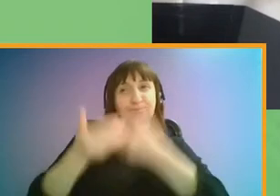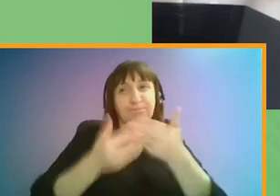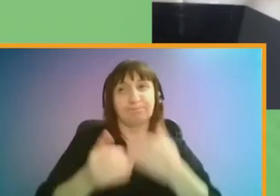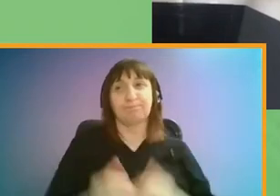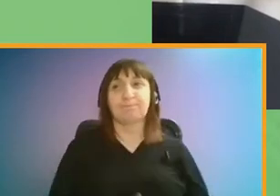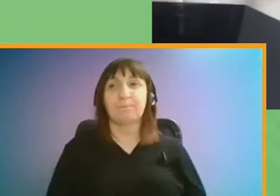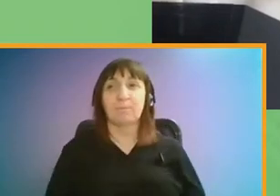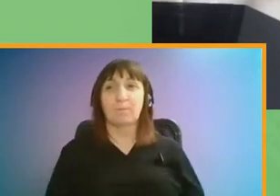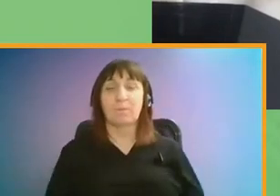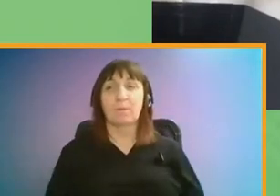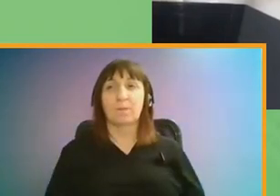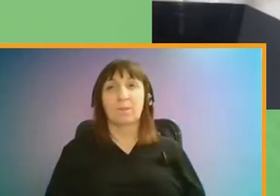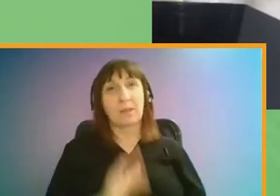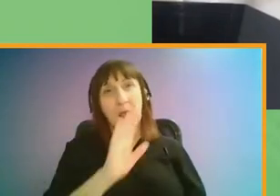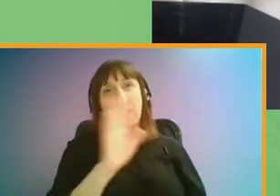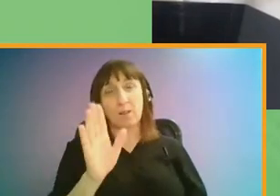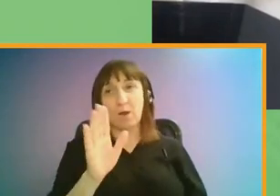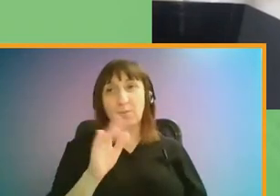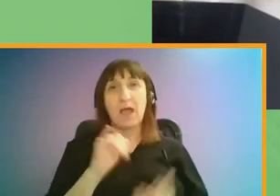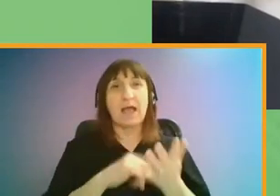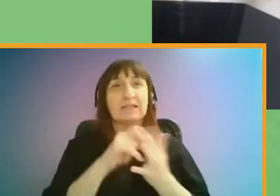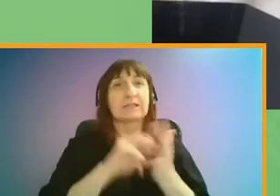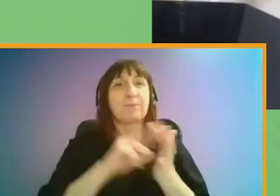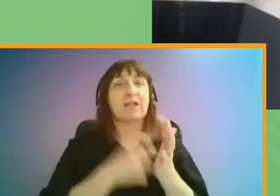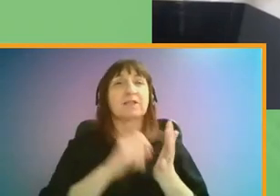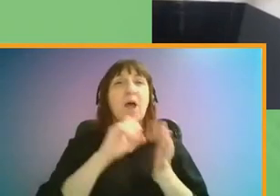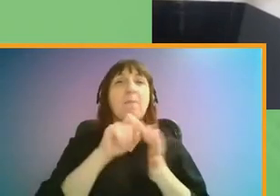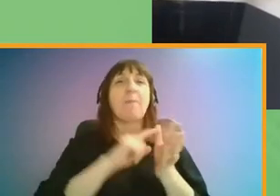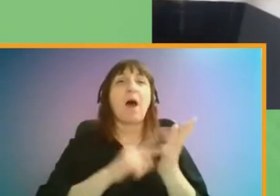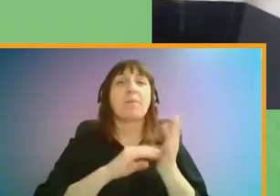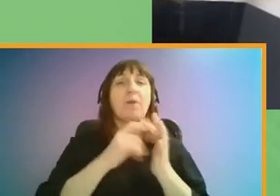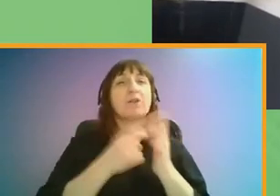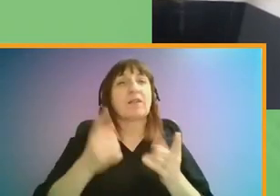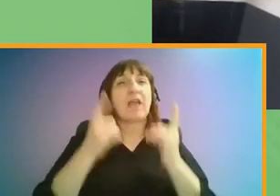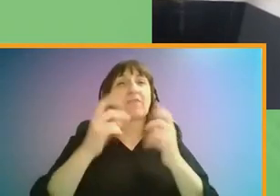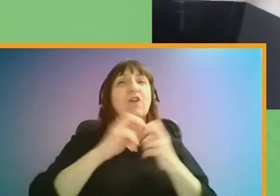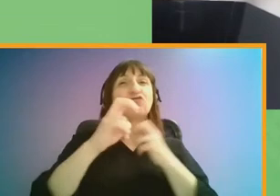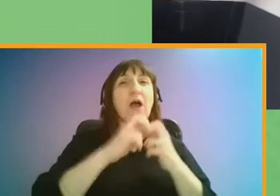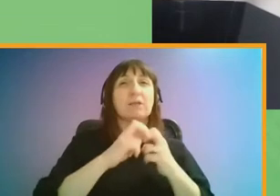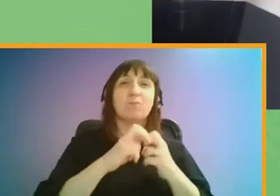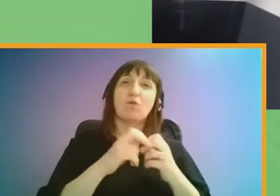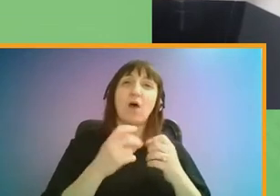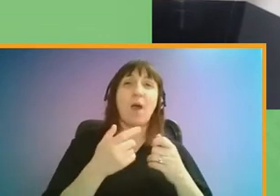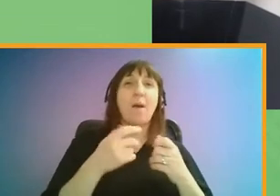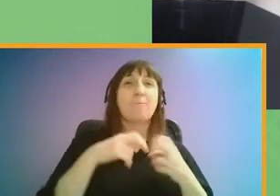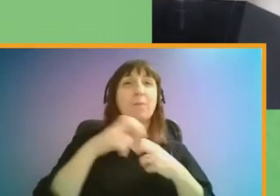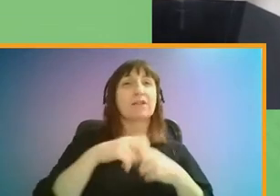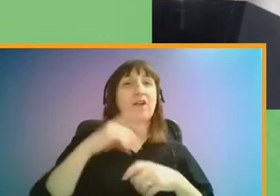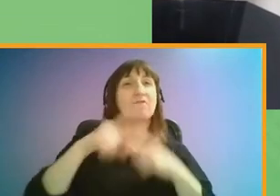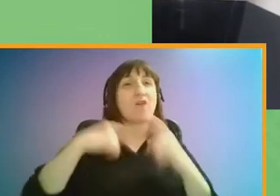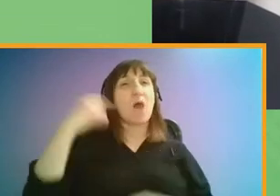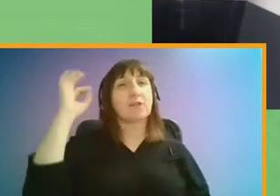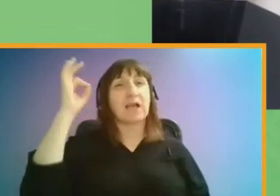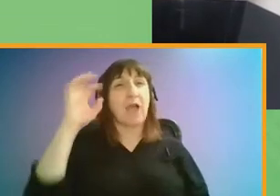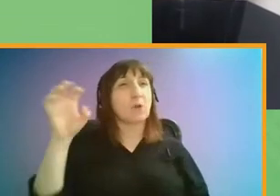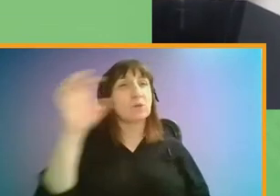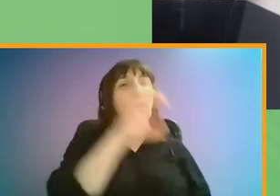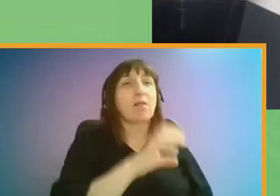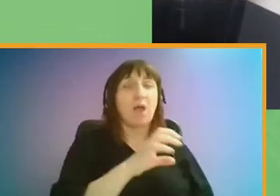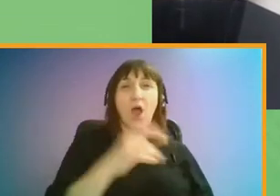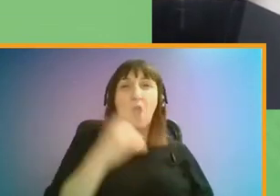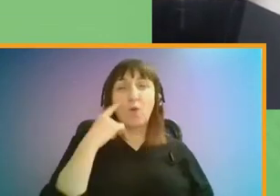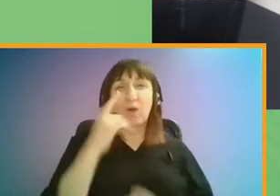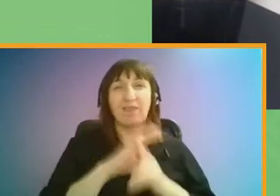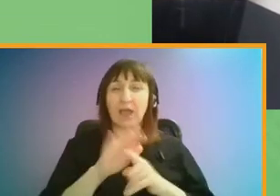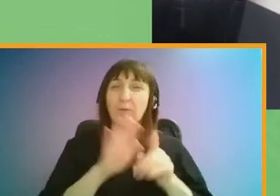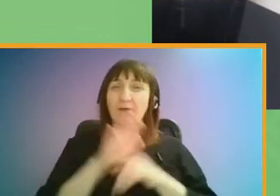Hello, I'm Spencer Palmer, Director of Transport and Mobility at London Councils. When thinking about the future of travel beyond COVID-19,